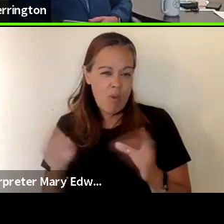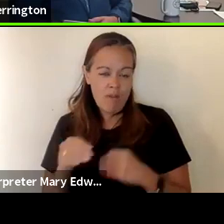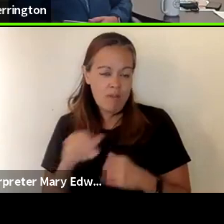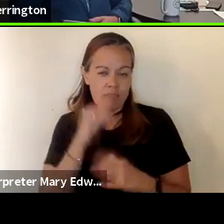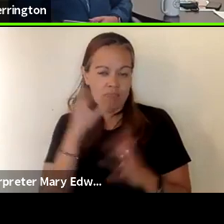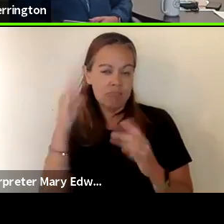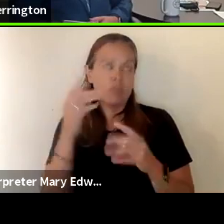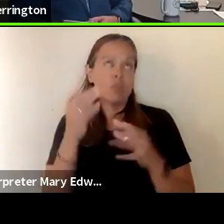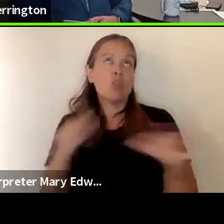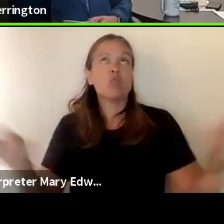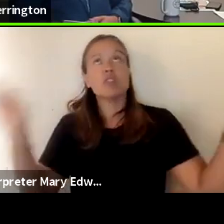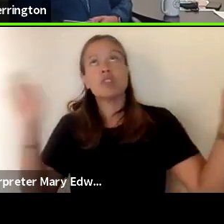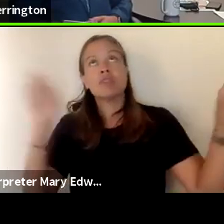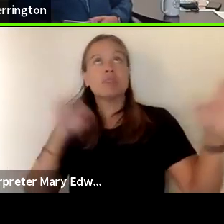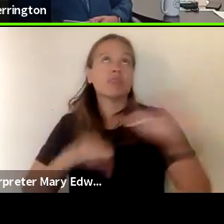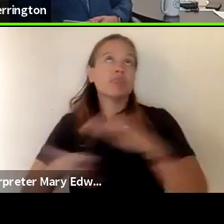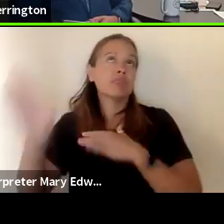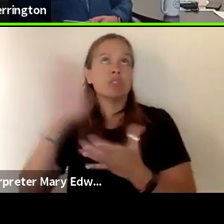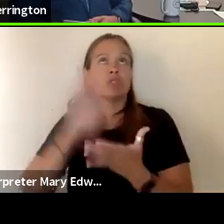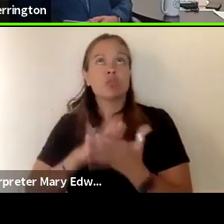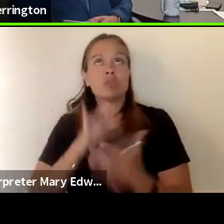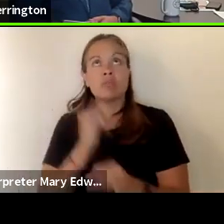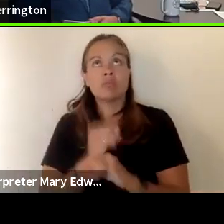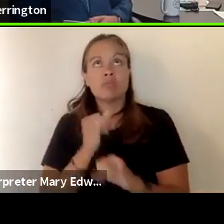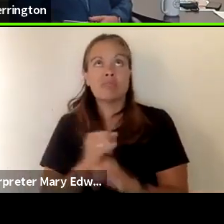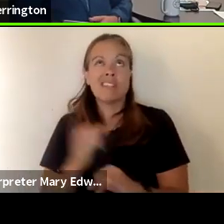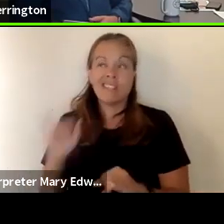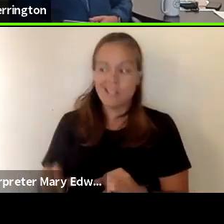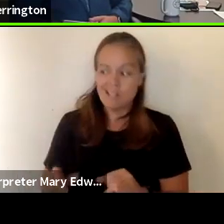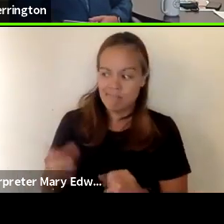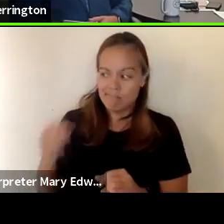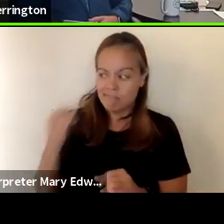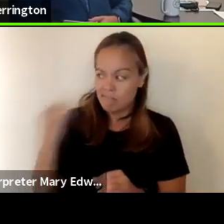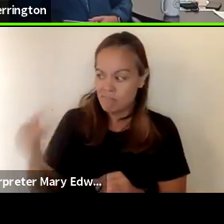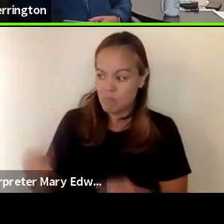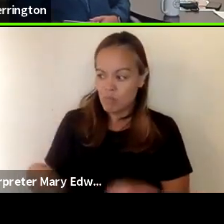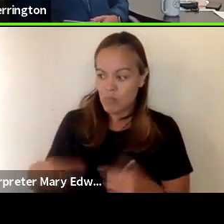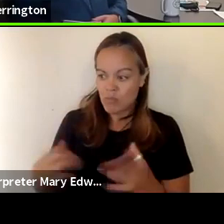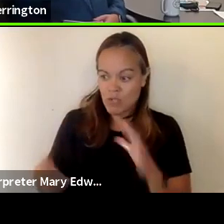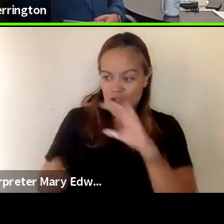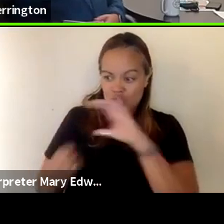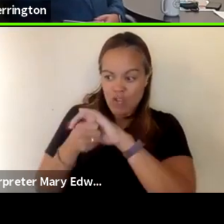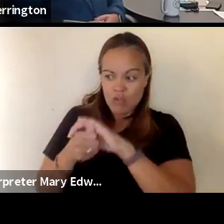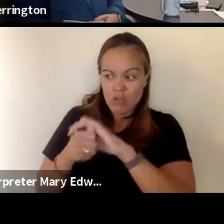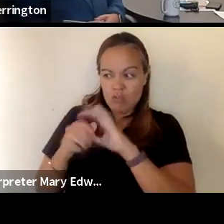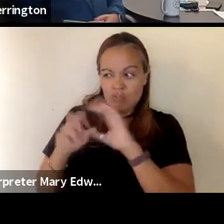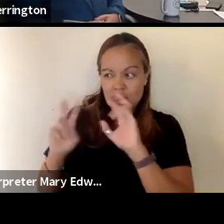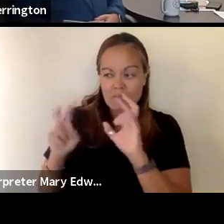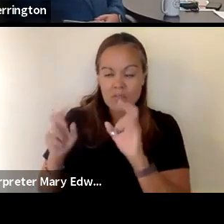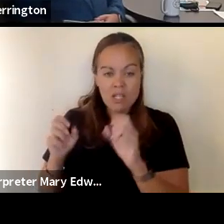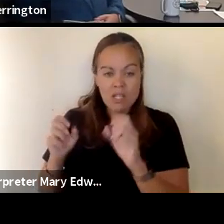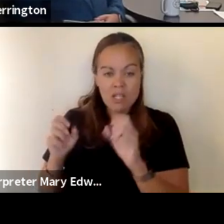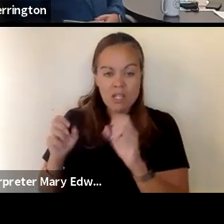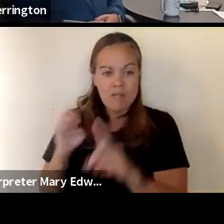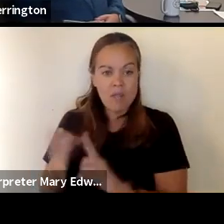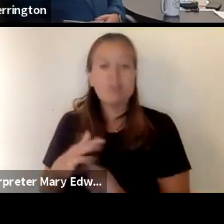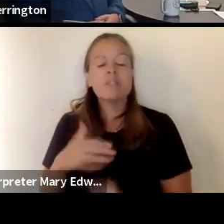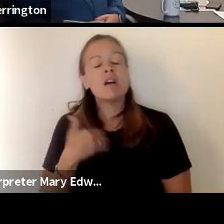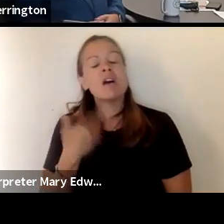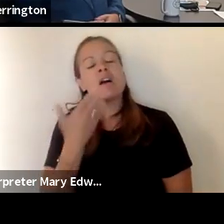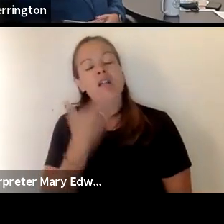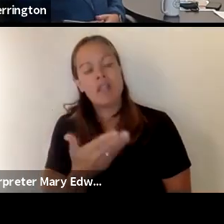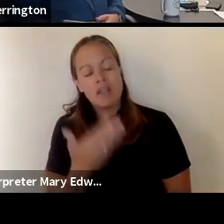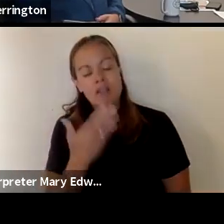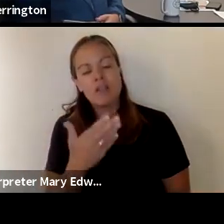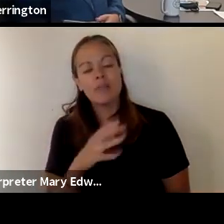school campus because that gets into the idea of providing a sheltered environment thank you dr harrington and jenny